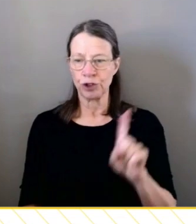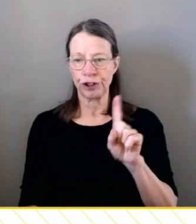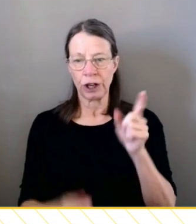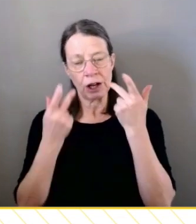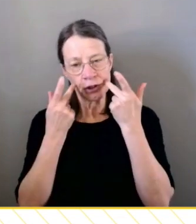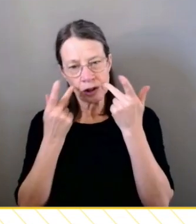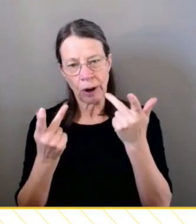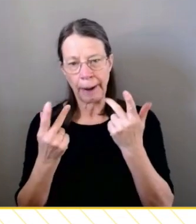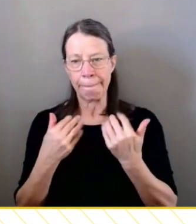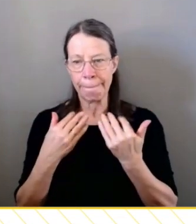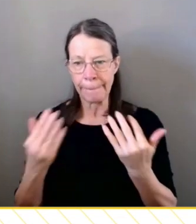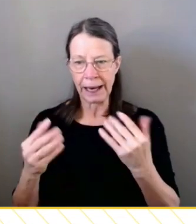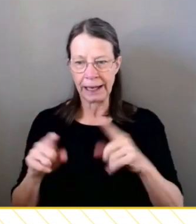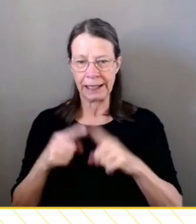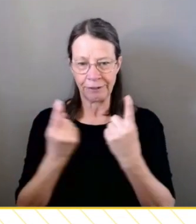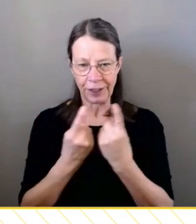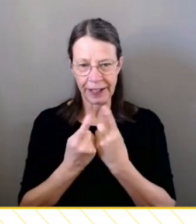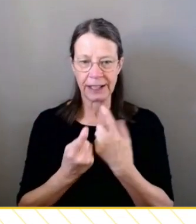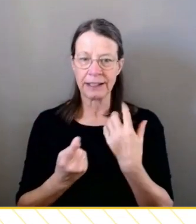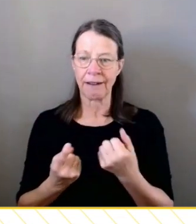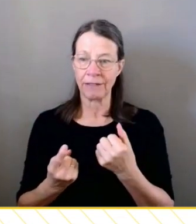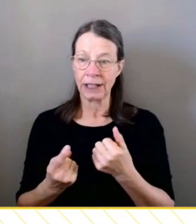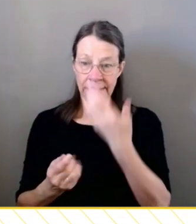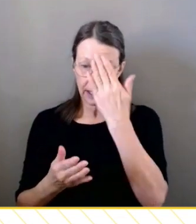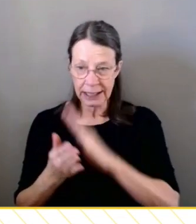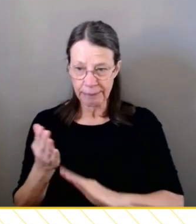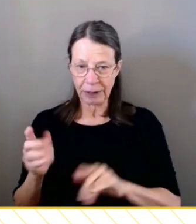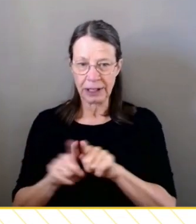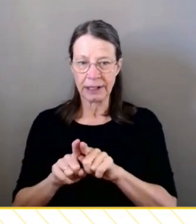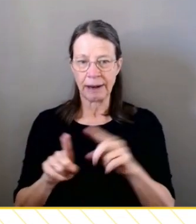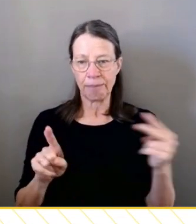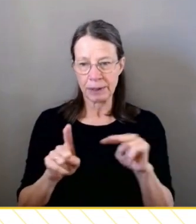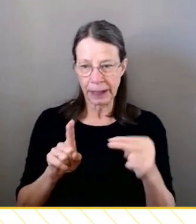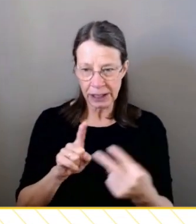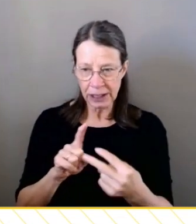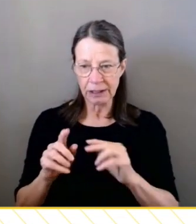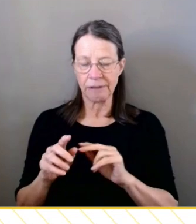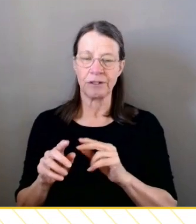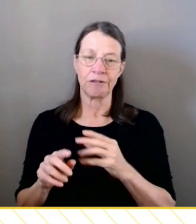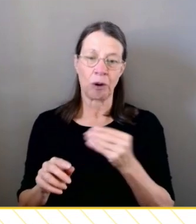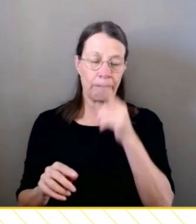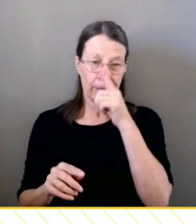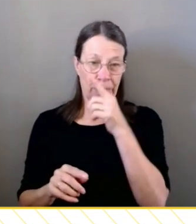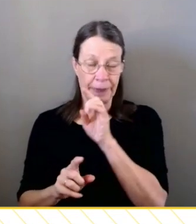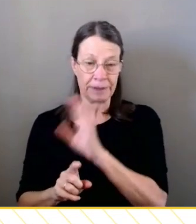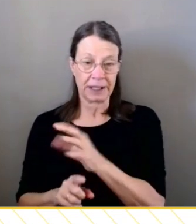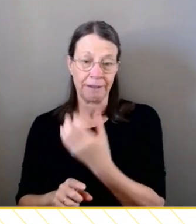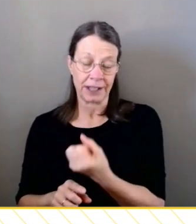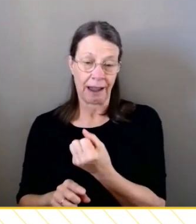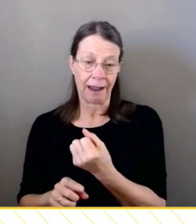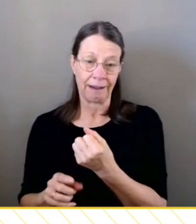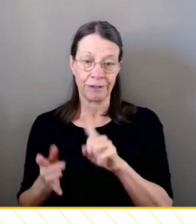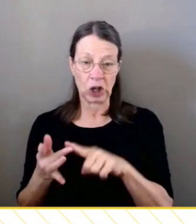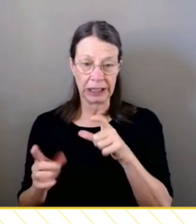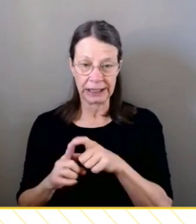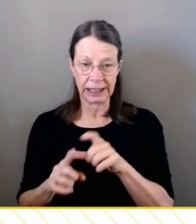experiences and perspectives of people with intellectual disability and families. This hasn't been passive. This